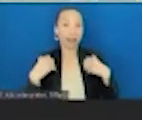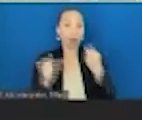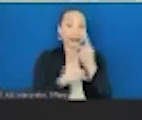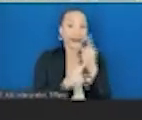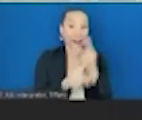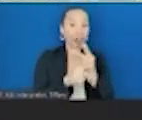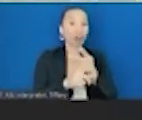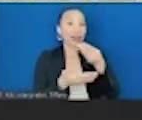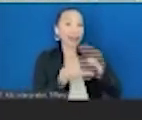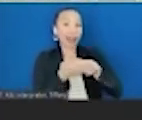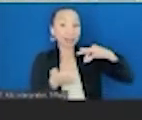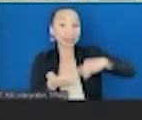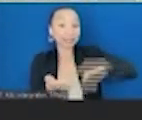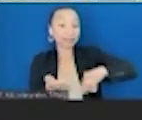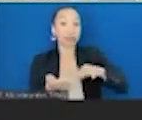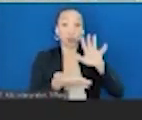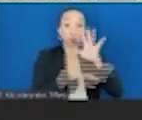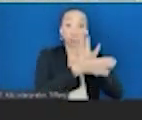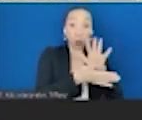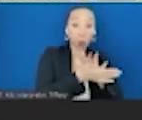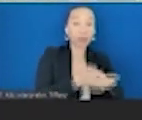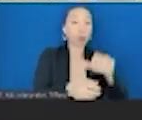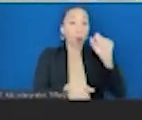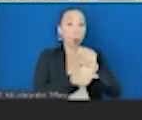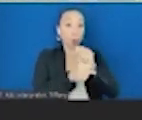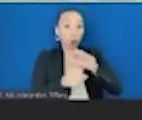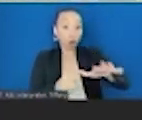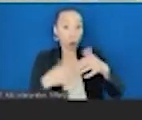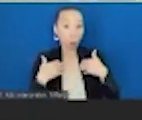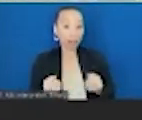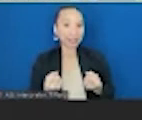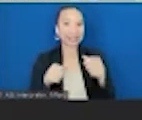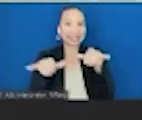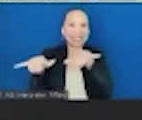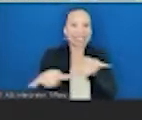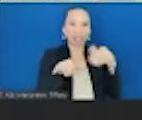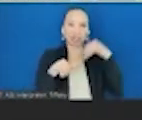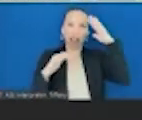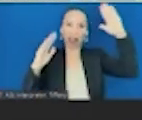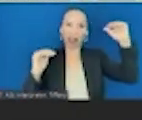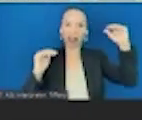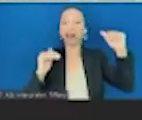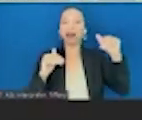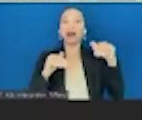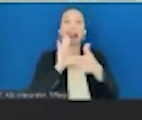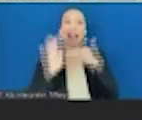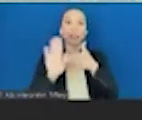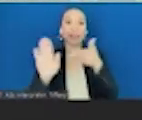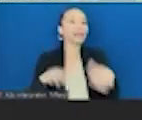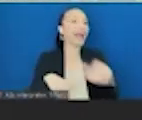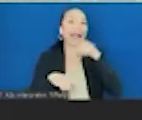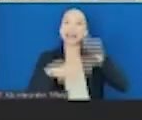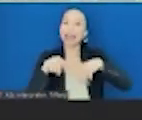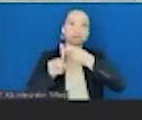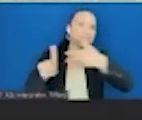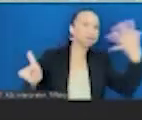our schools, our work sites, and standards and labeling. And I'm not going to walk you through every bullet on this slide, but all of this is